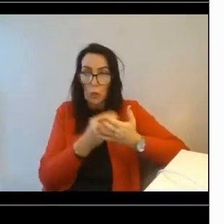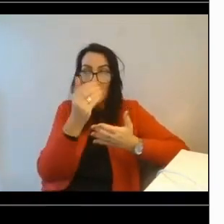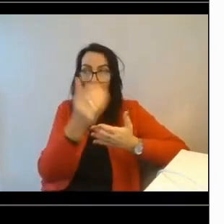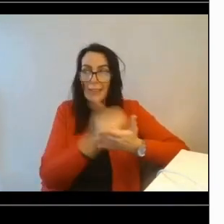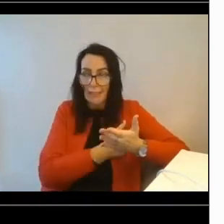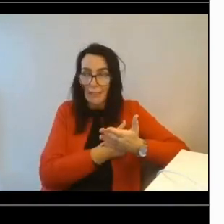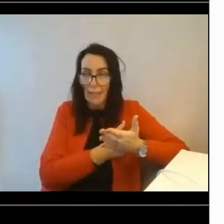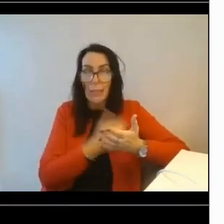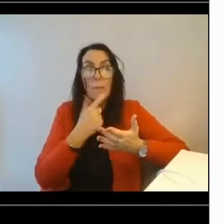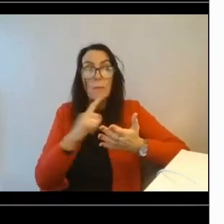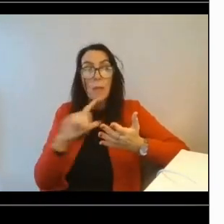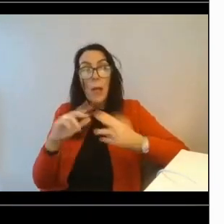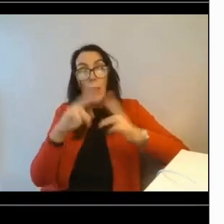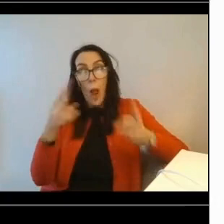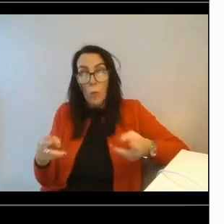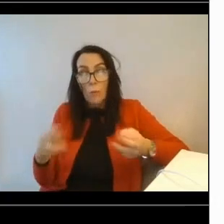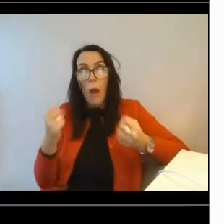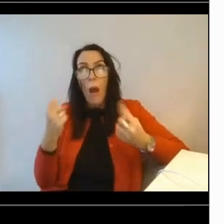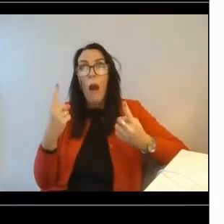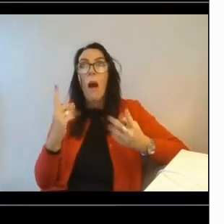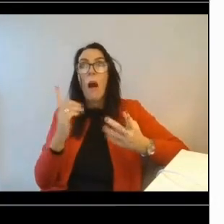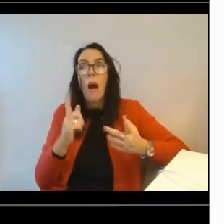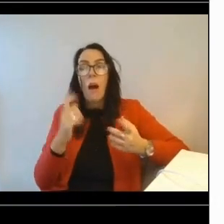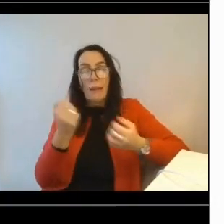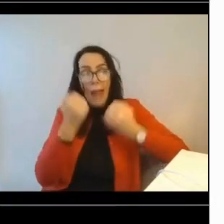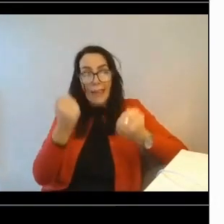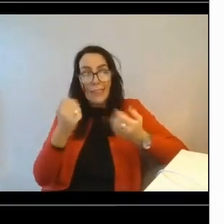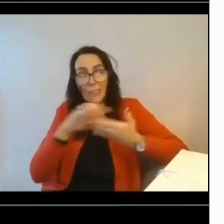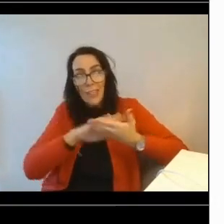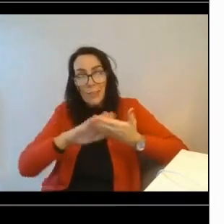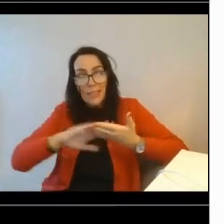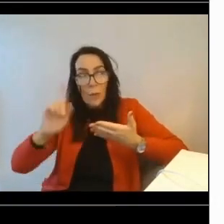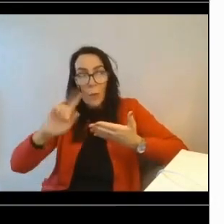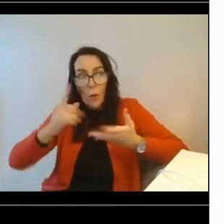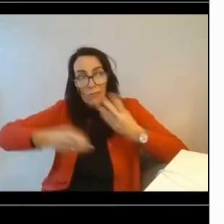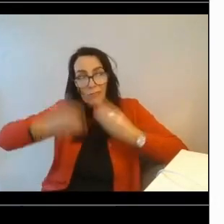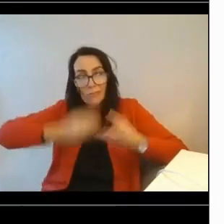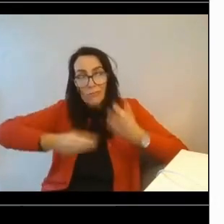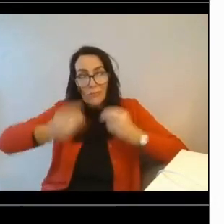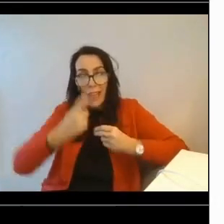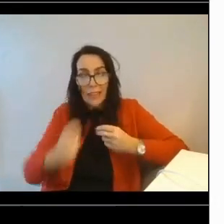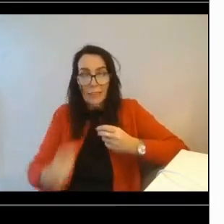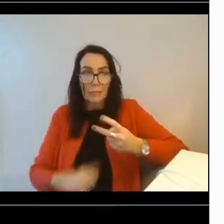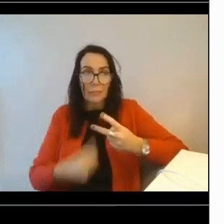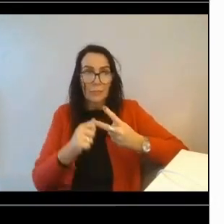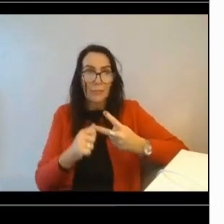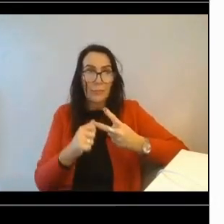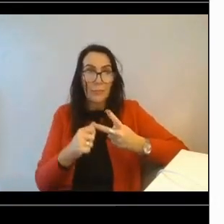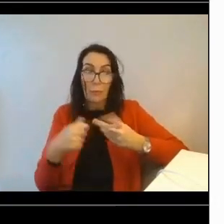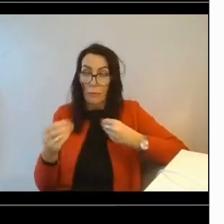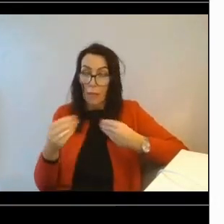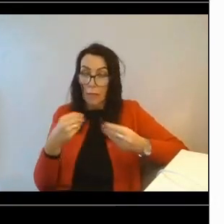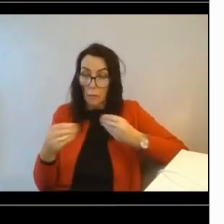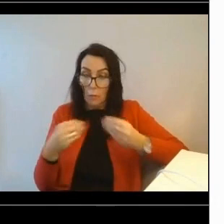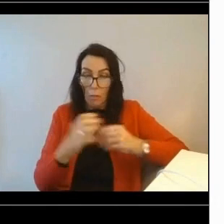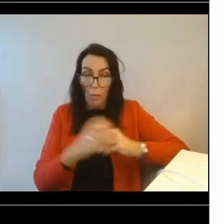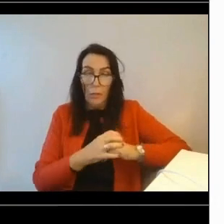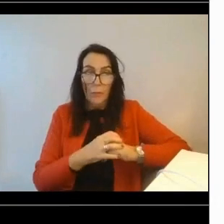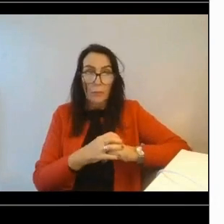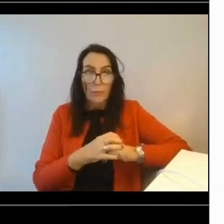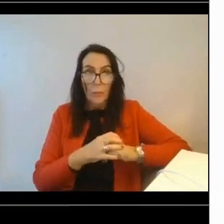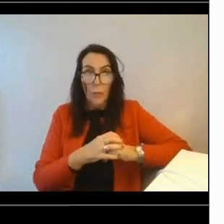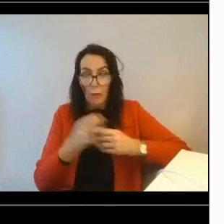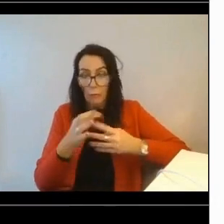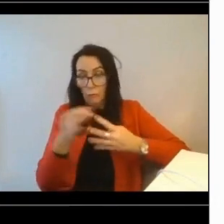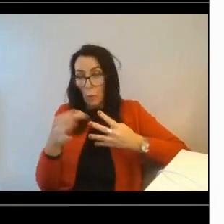about energy efficiency concepts as they progress through their tool journey. Second, Homewise is flexible. Users have several options